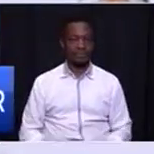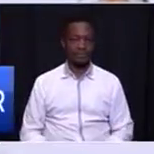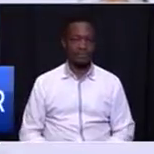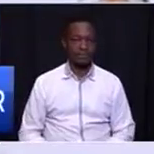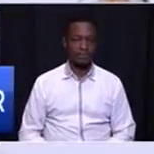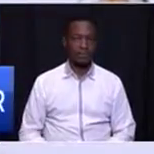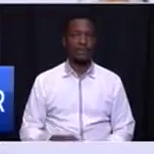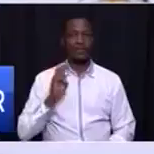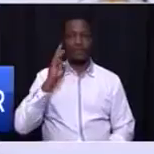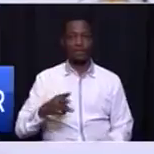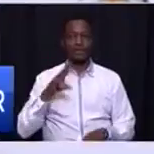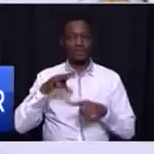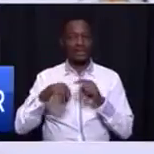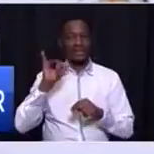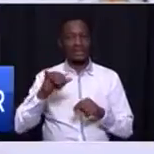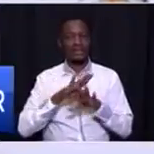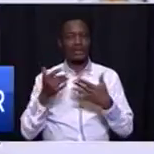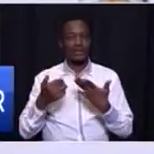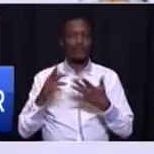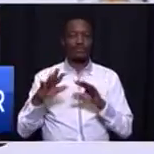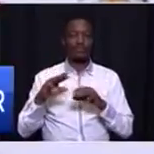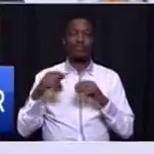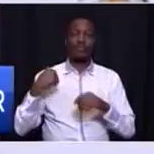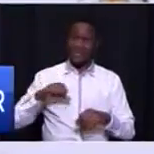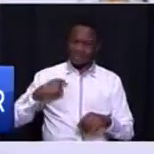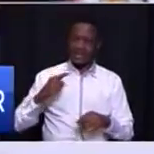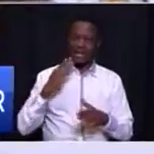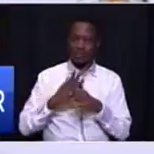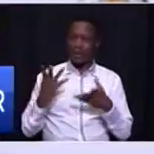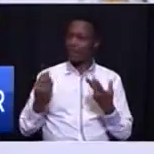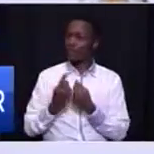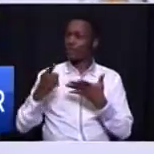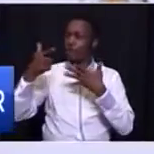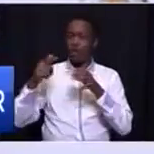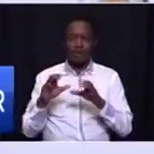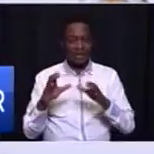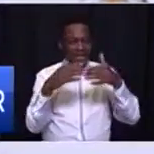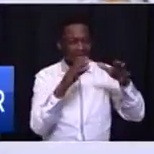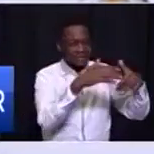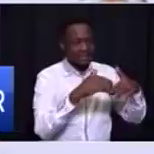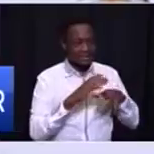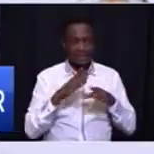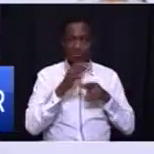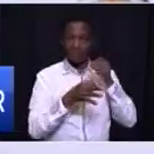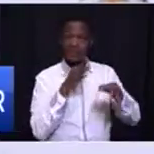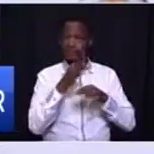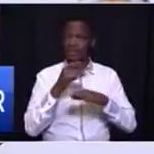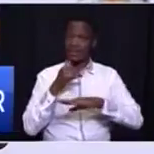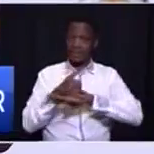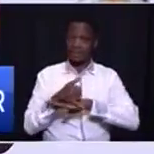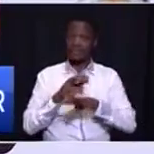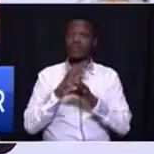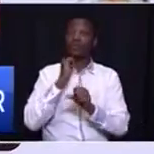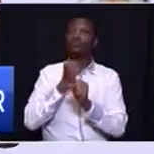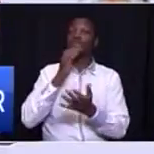offices. We will take it to municipalities and work with all the sectors we have explained earlier on to make sure